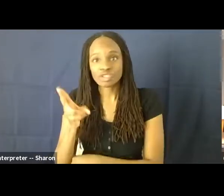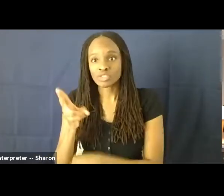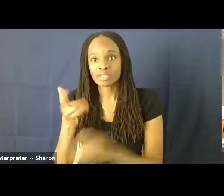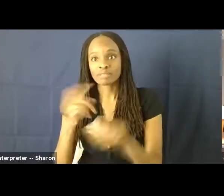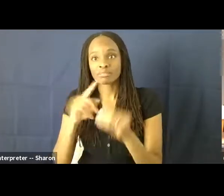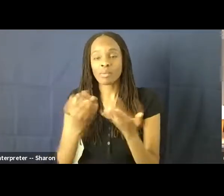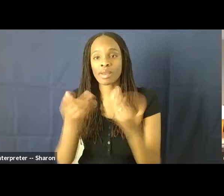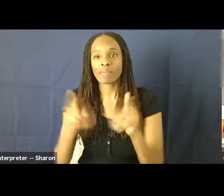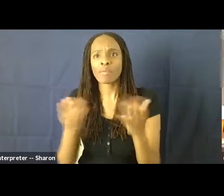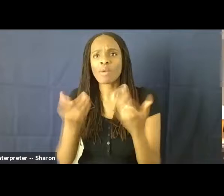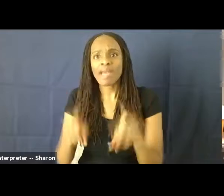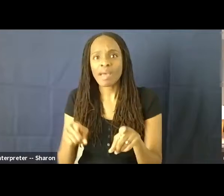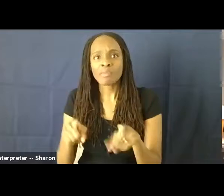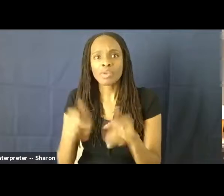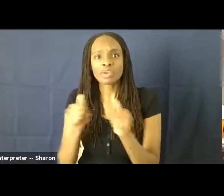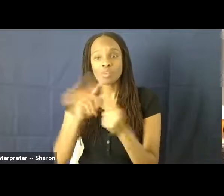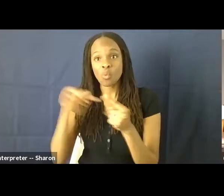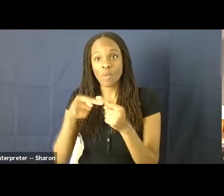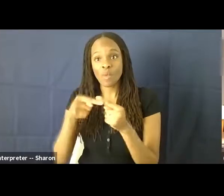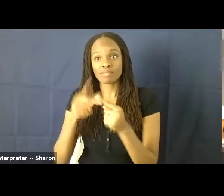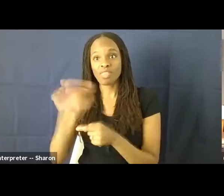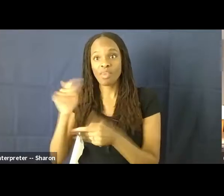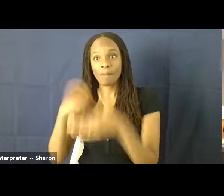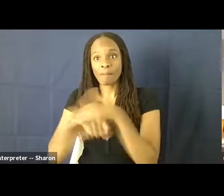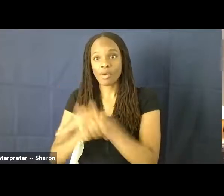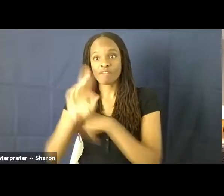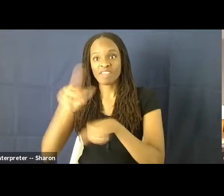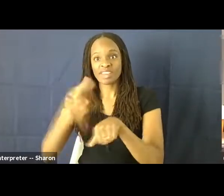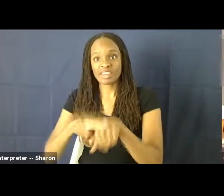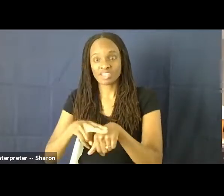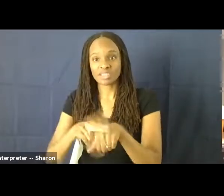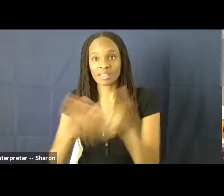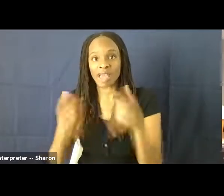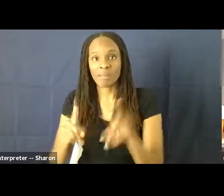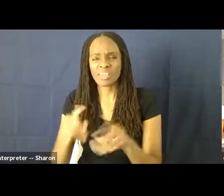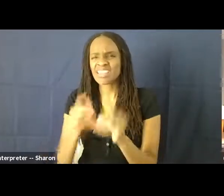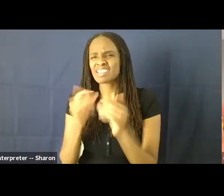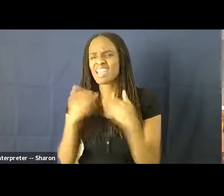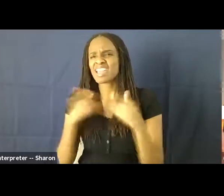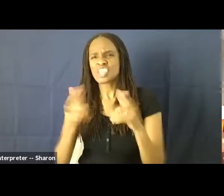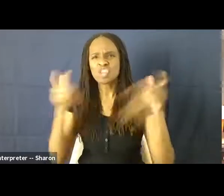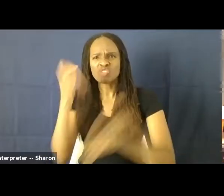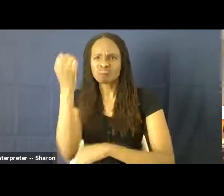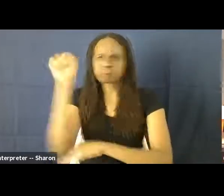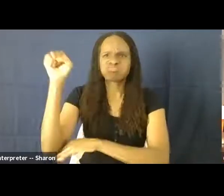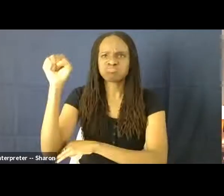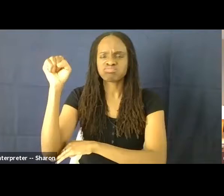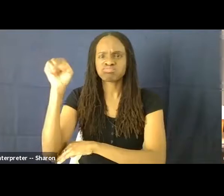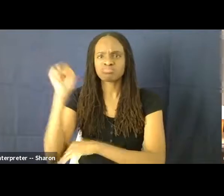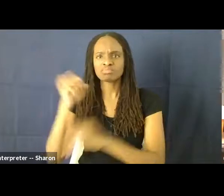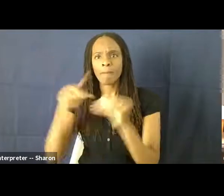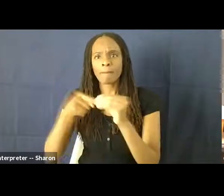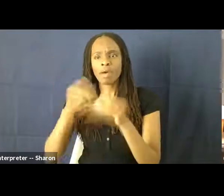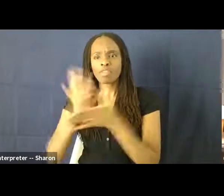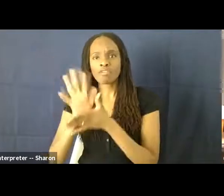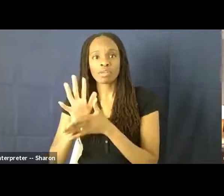So what happened with Birth of a Nation came out is that there were huge protests against the film. Theaters refused to show it, and so censorship